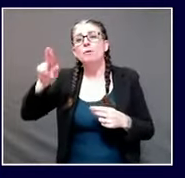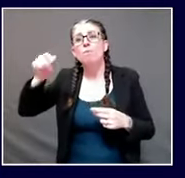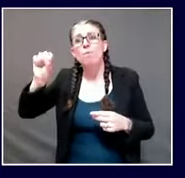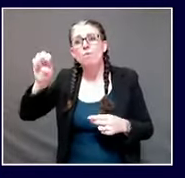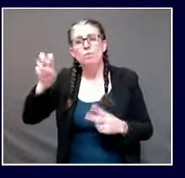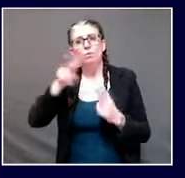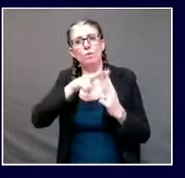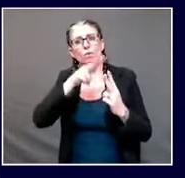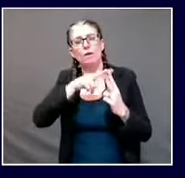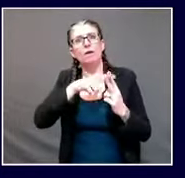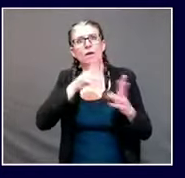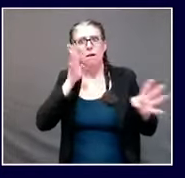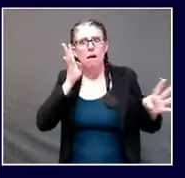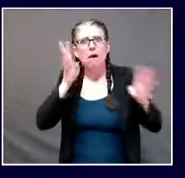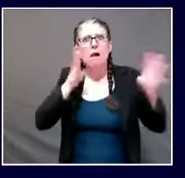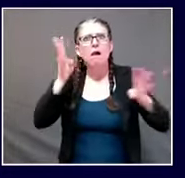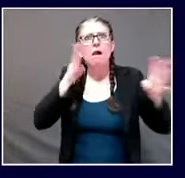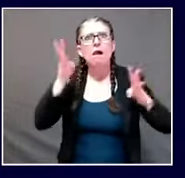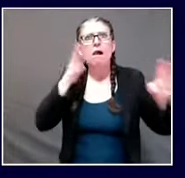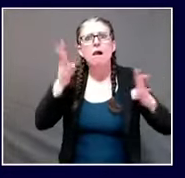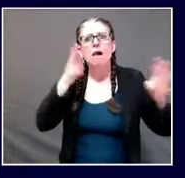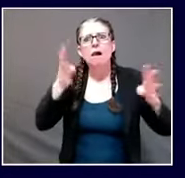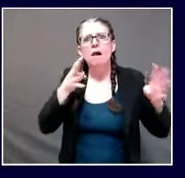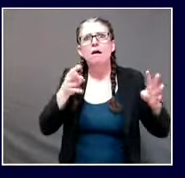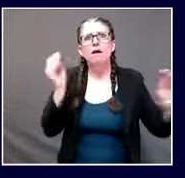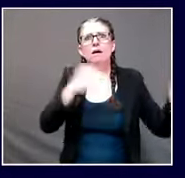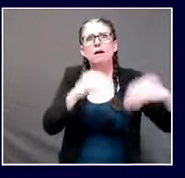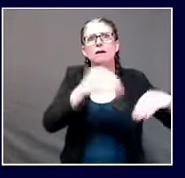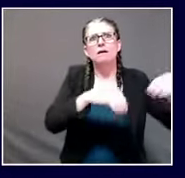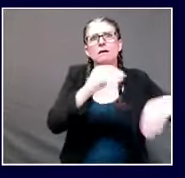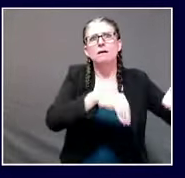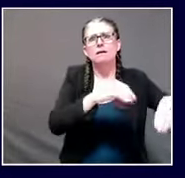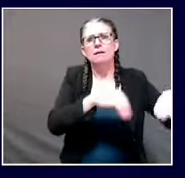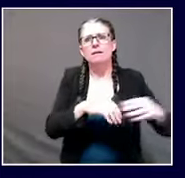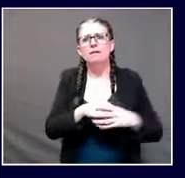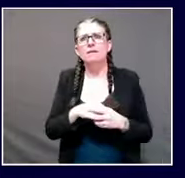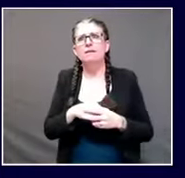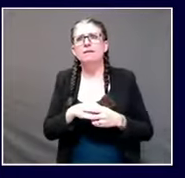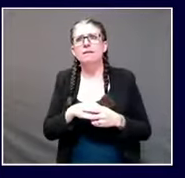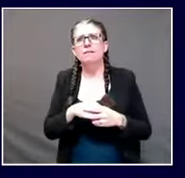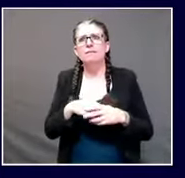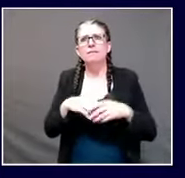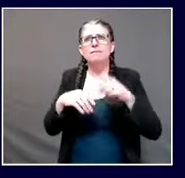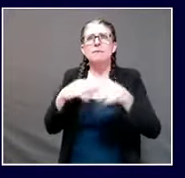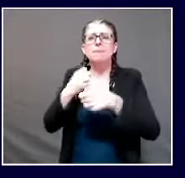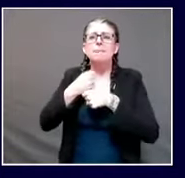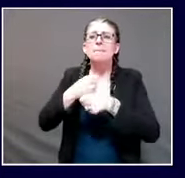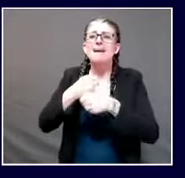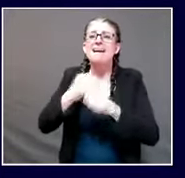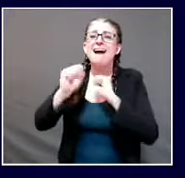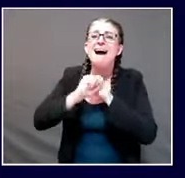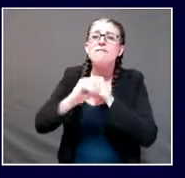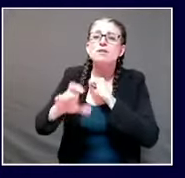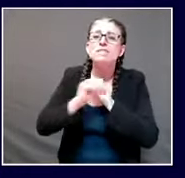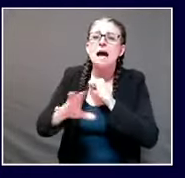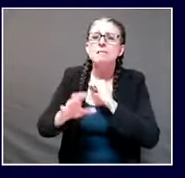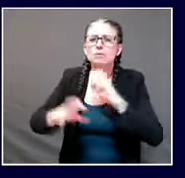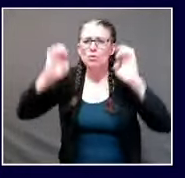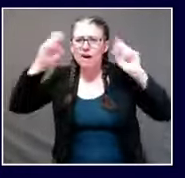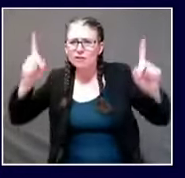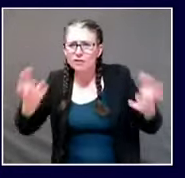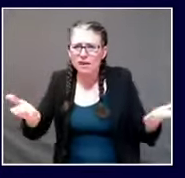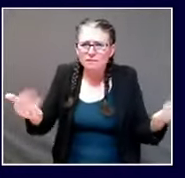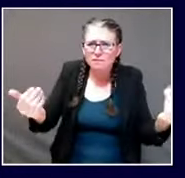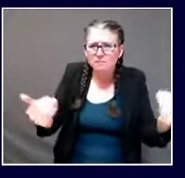my cabinet, like Commissioner Lambrew and others, and my staff. Those who have confronted daily crises,